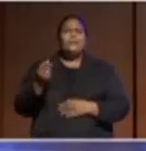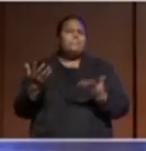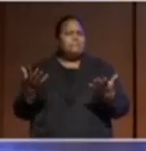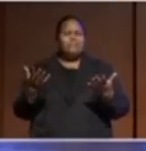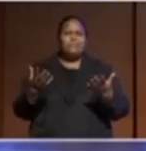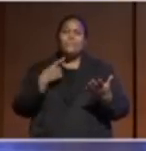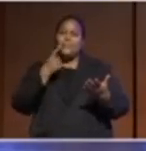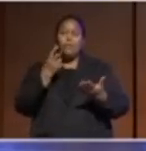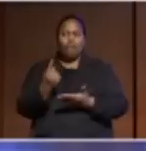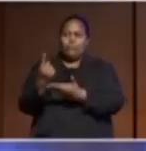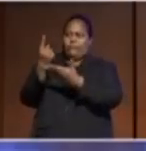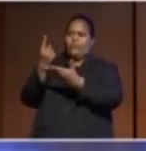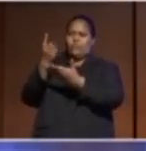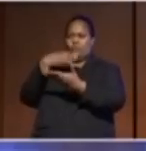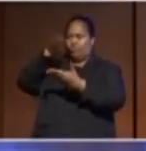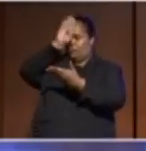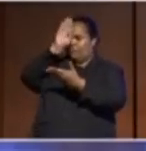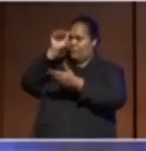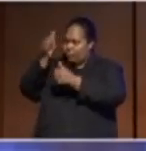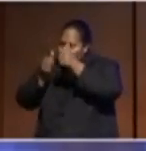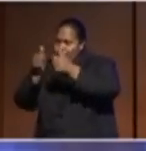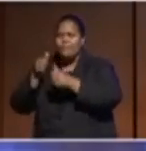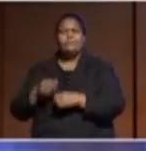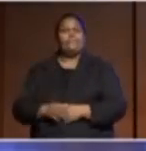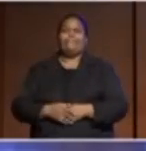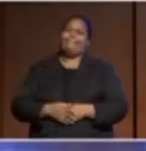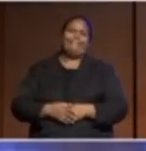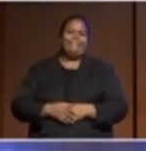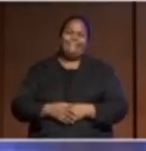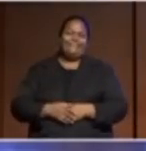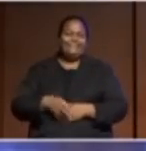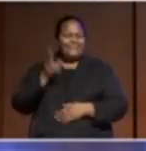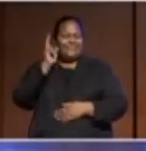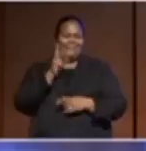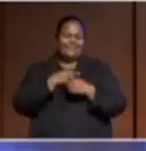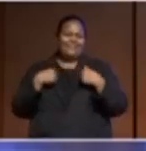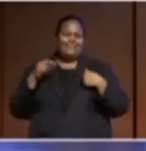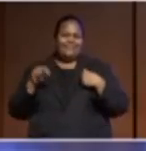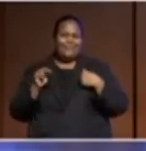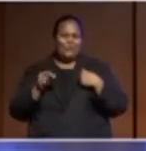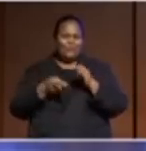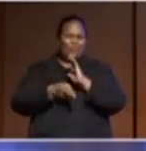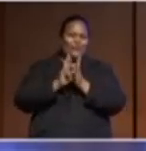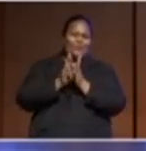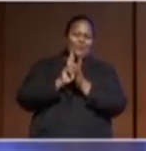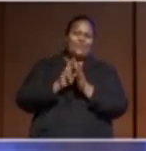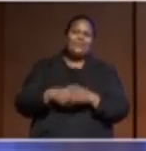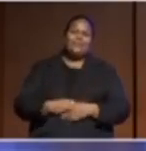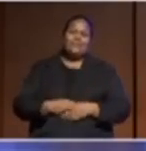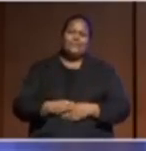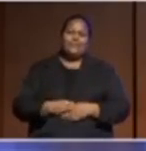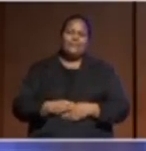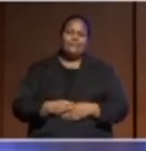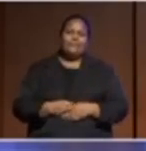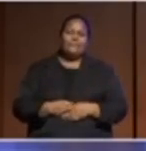But once again, I think it's very important that we articulate and explain, you know, in the case